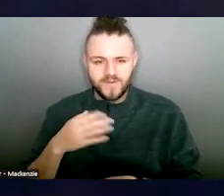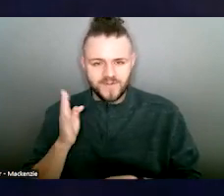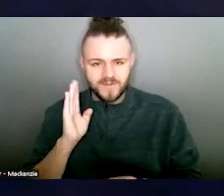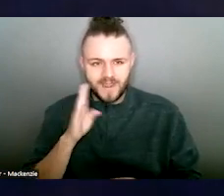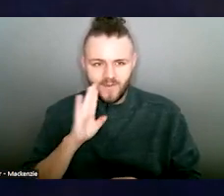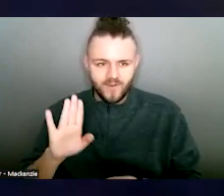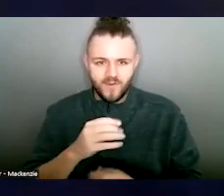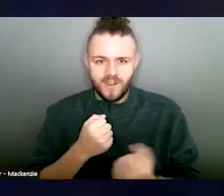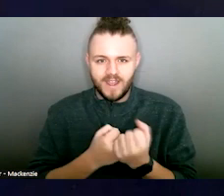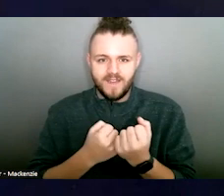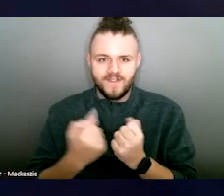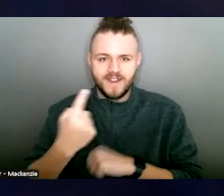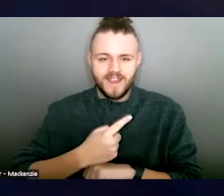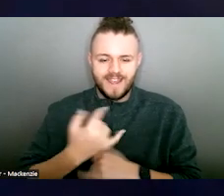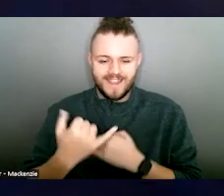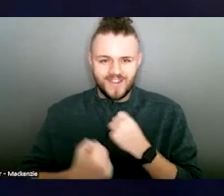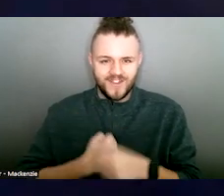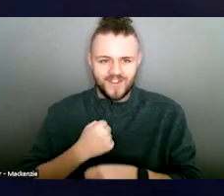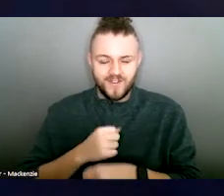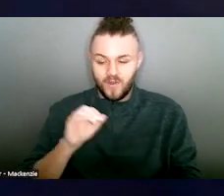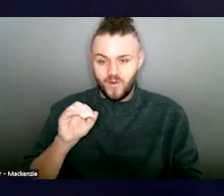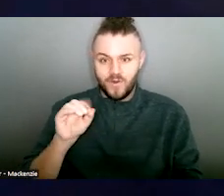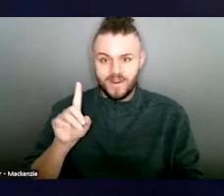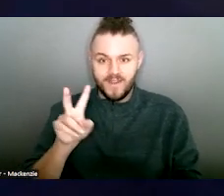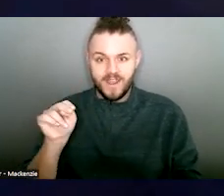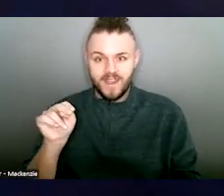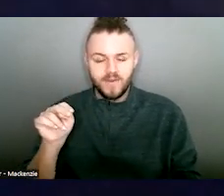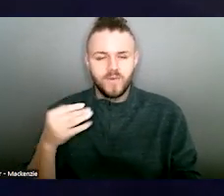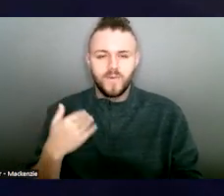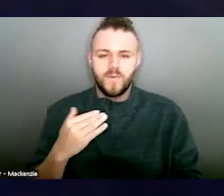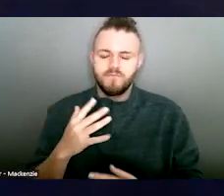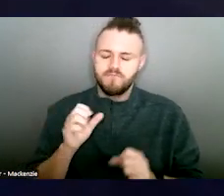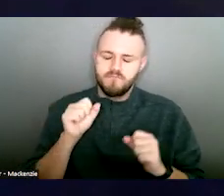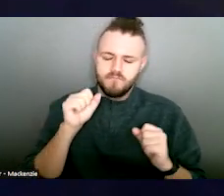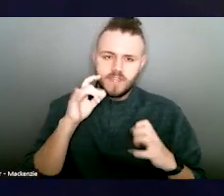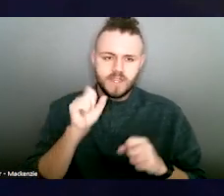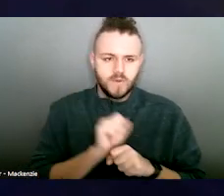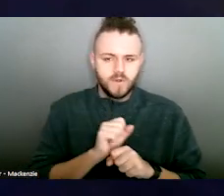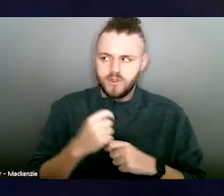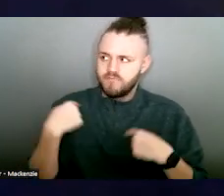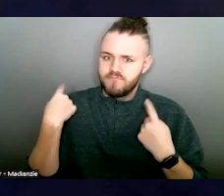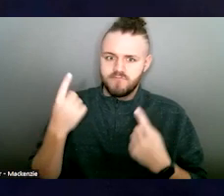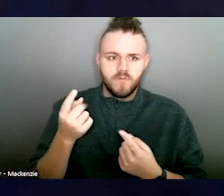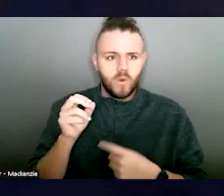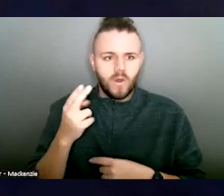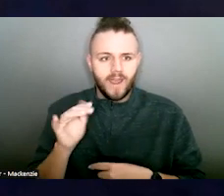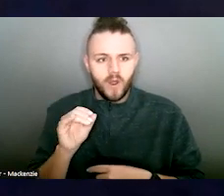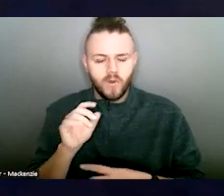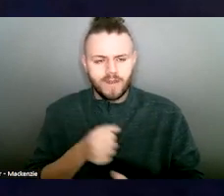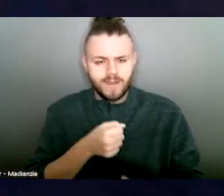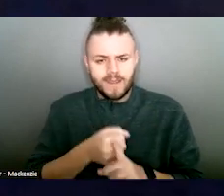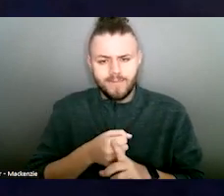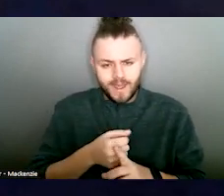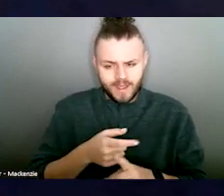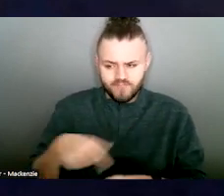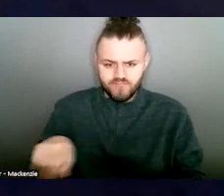day this year. ODBN has such incredible work for Ohio's impacted by history and partner violence, and I am